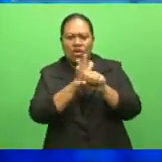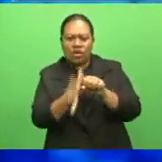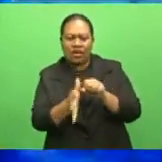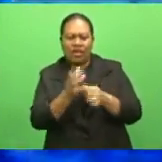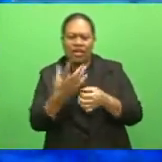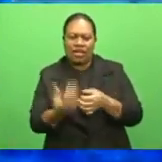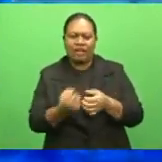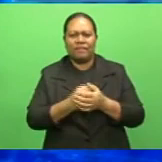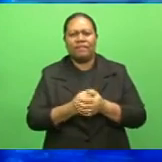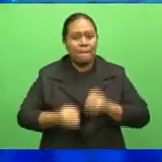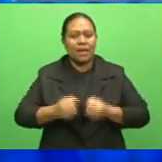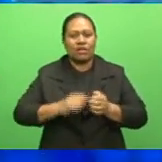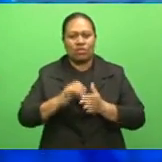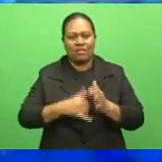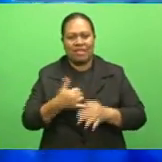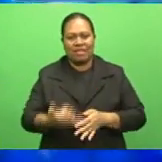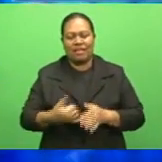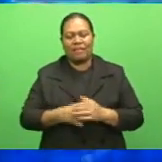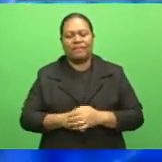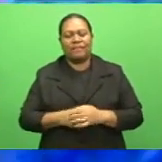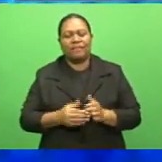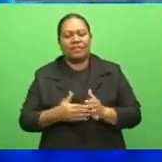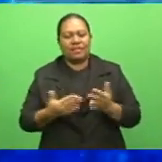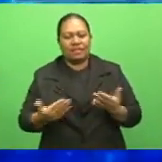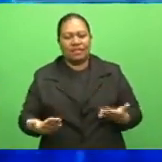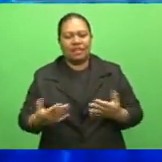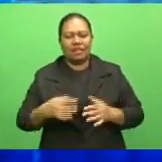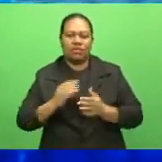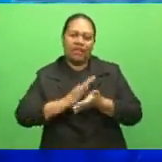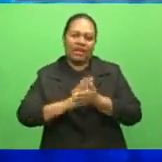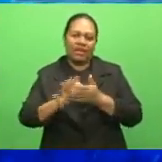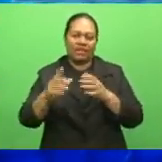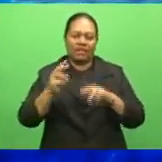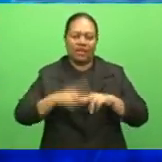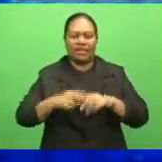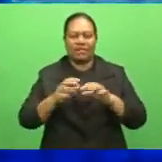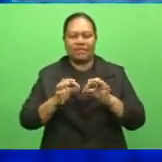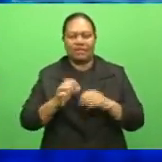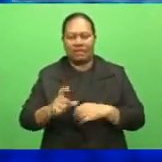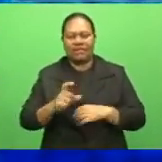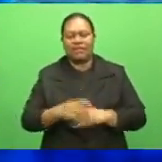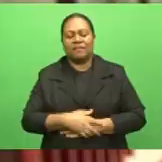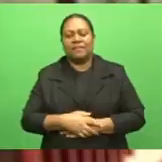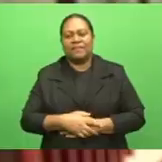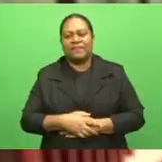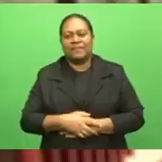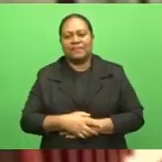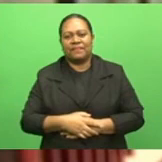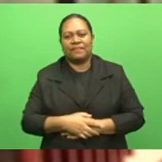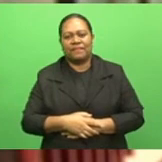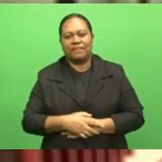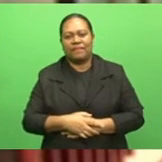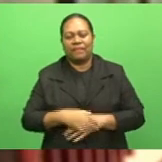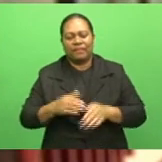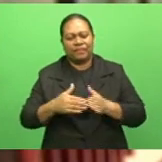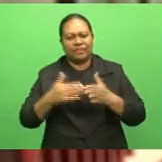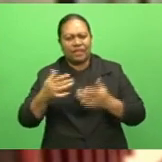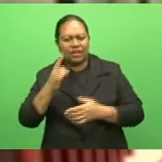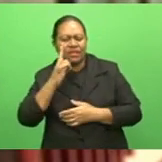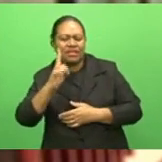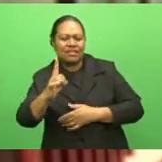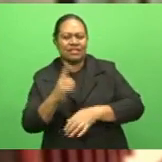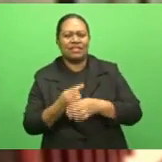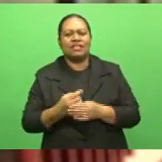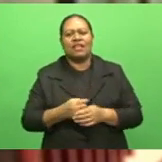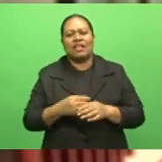halved its global sales. We now join Sharon from HFC Bank with the latest in the stock market. Looking at the latest in Forex